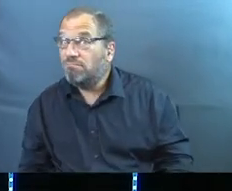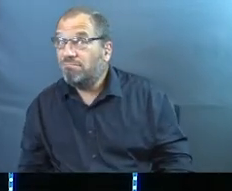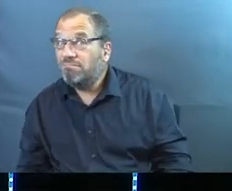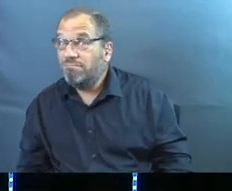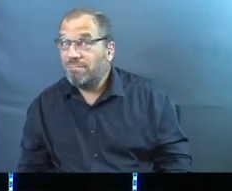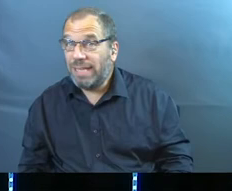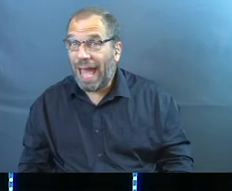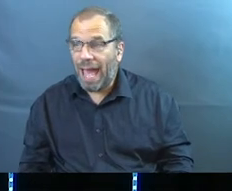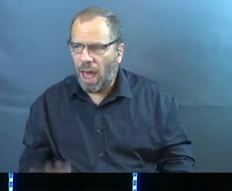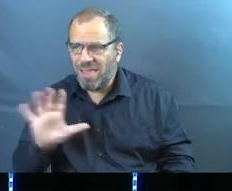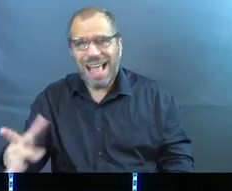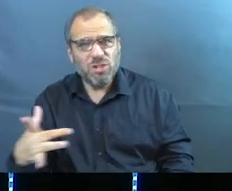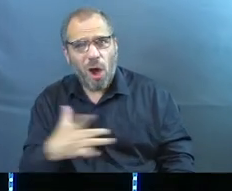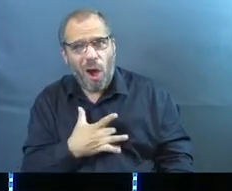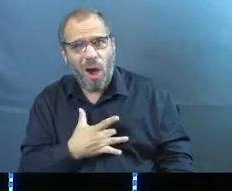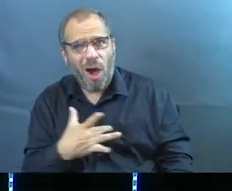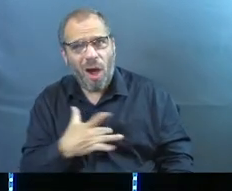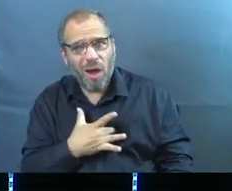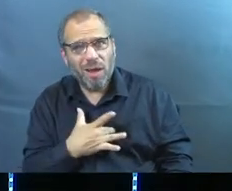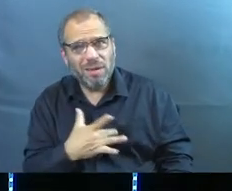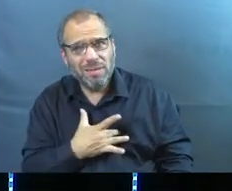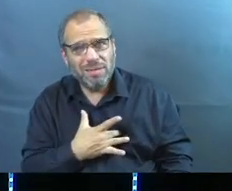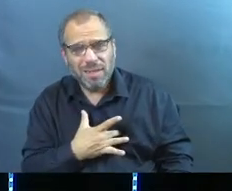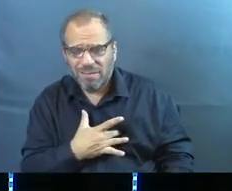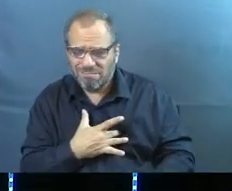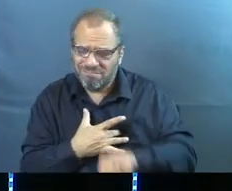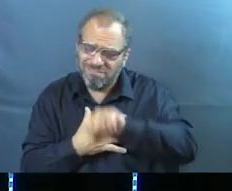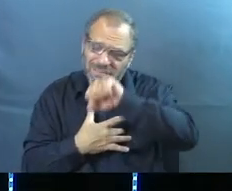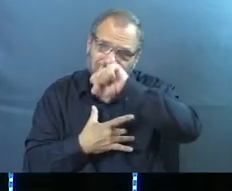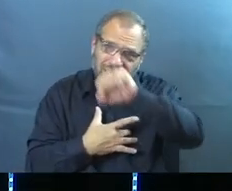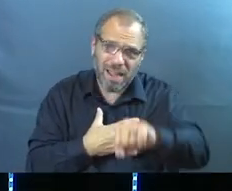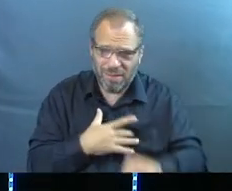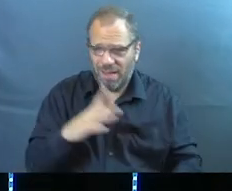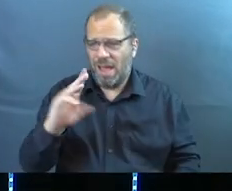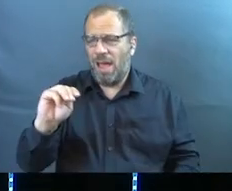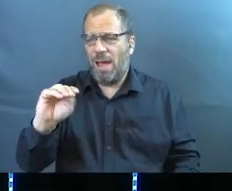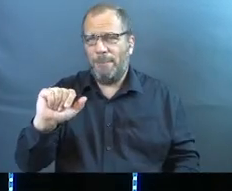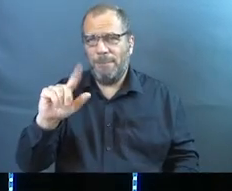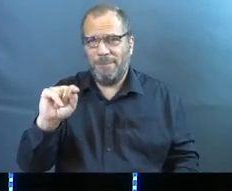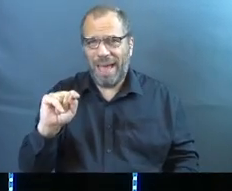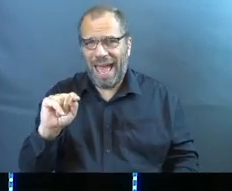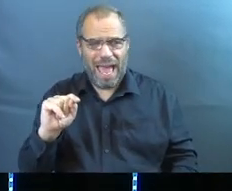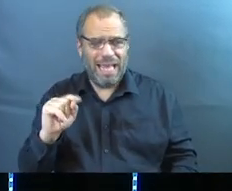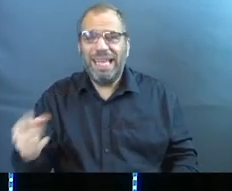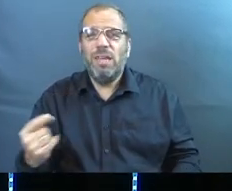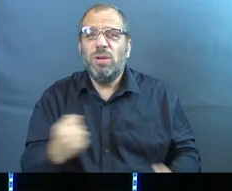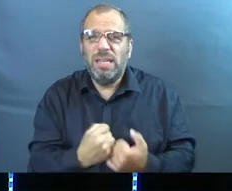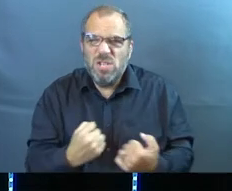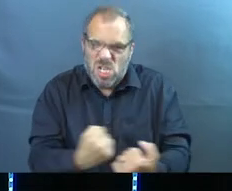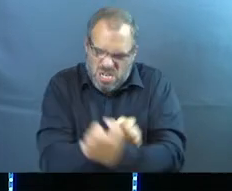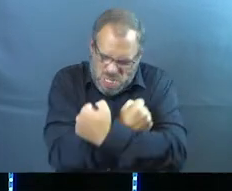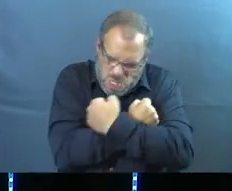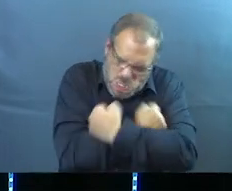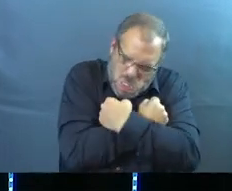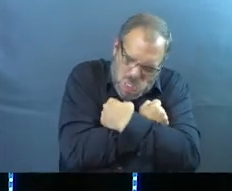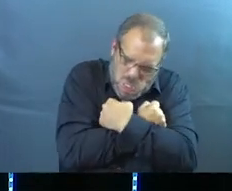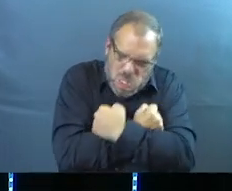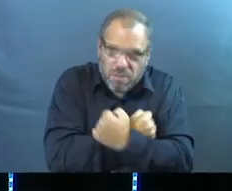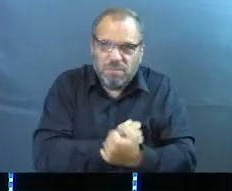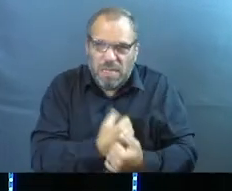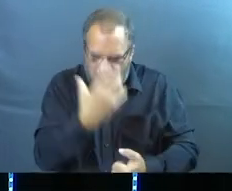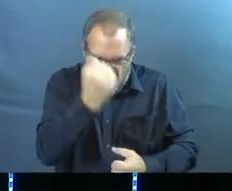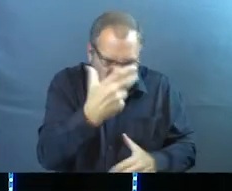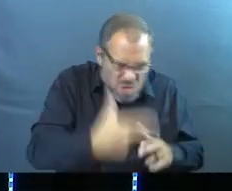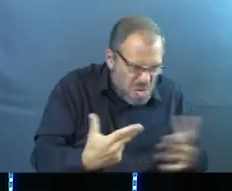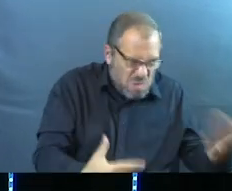There's a heart there amen and I love that and Mac Hutton and he'll give you a bear hug as a greeter and he'll